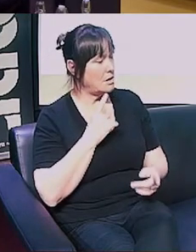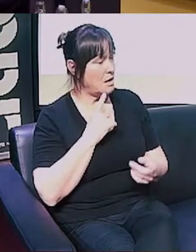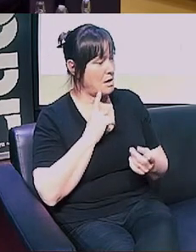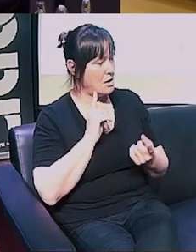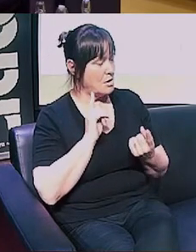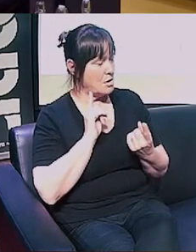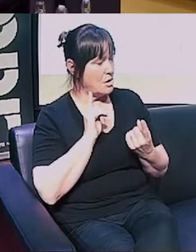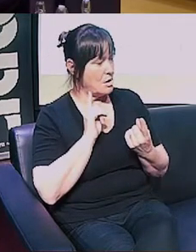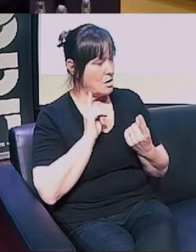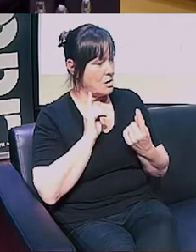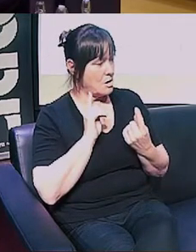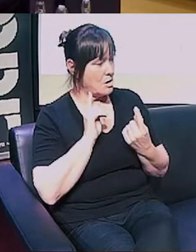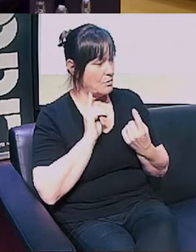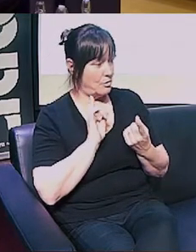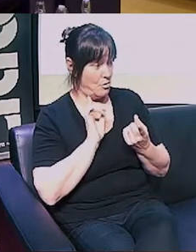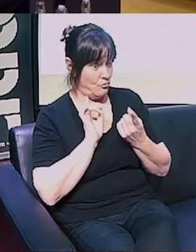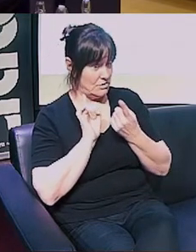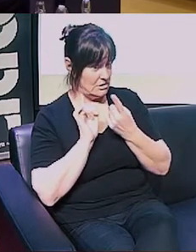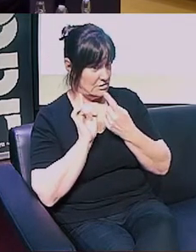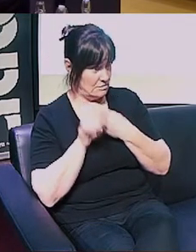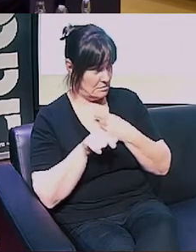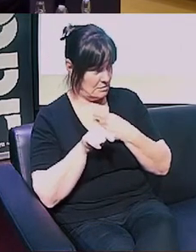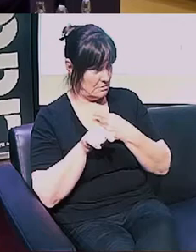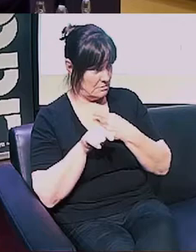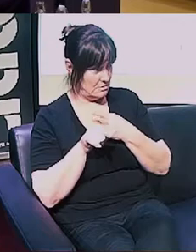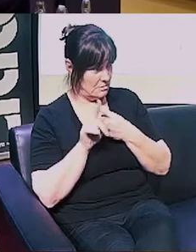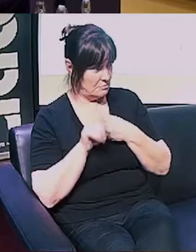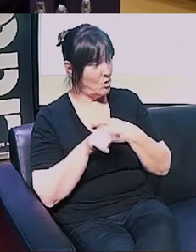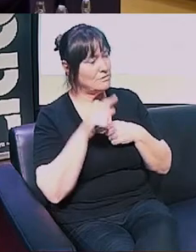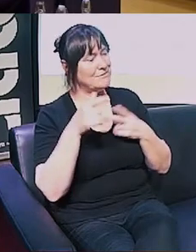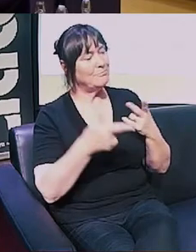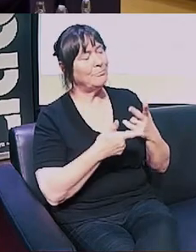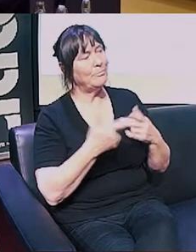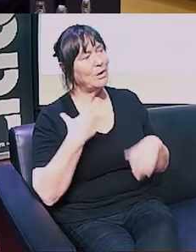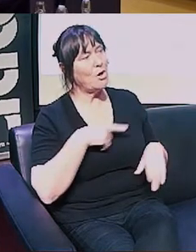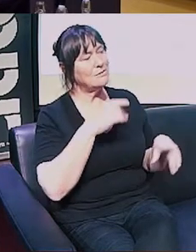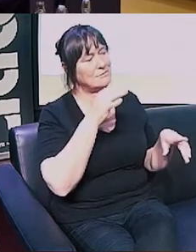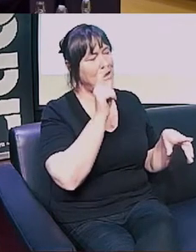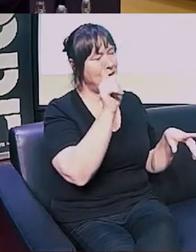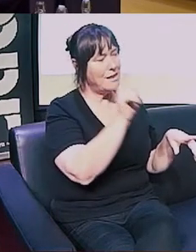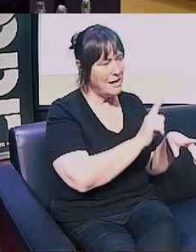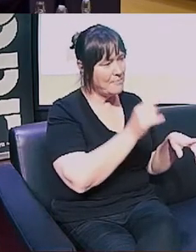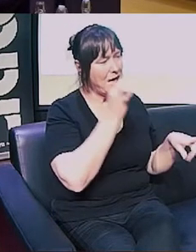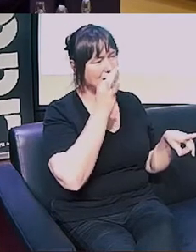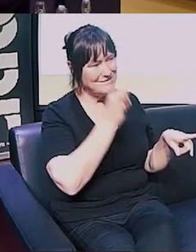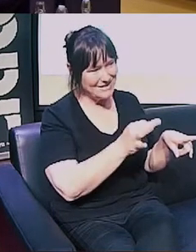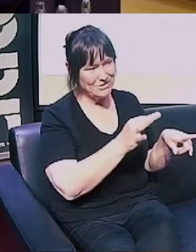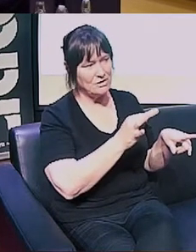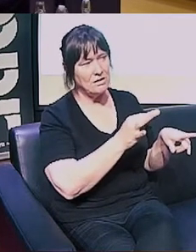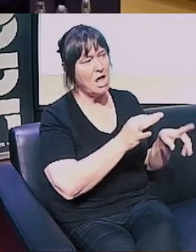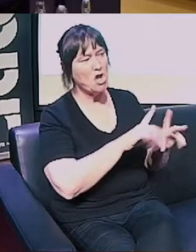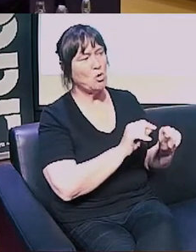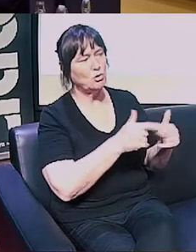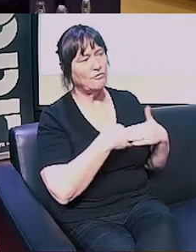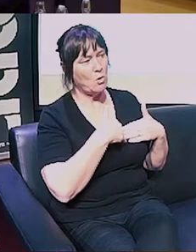is due to the other parties not being as effective as they could be, as opposed to ACT's apparent